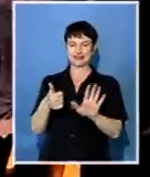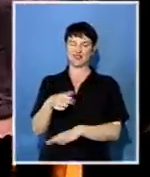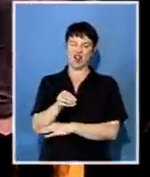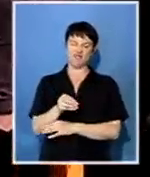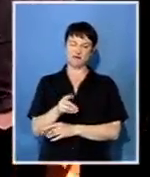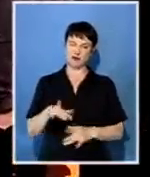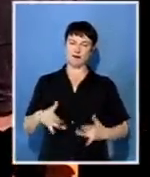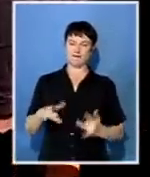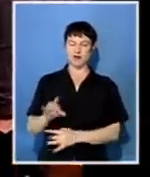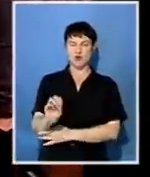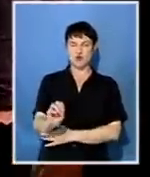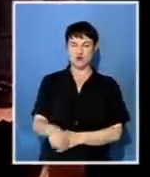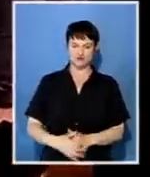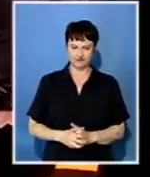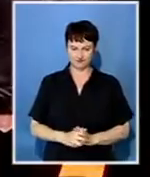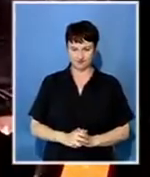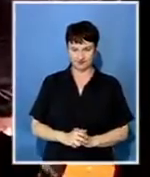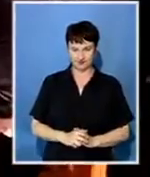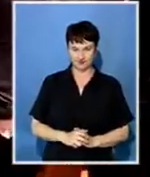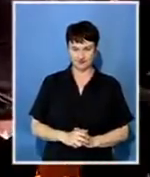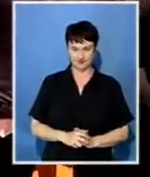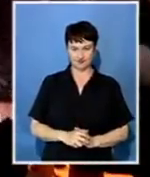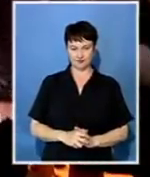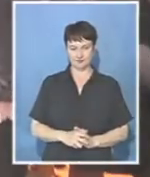Majita Mkabe, SABC News, Soweto.